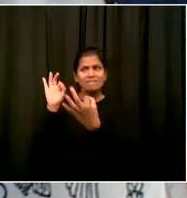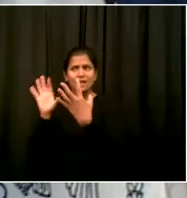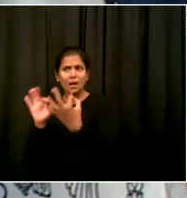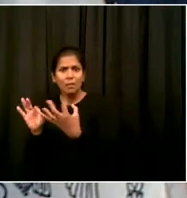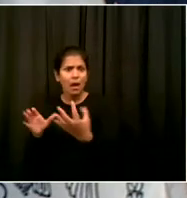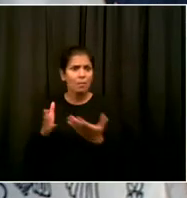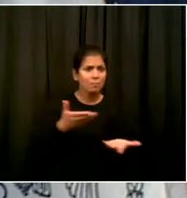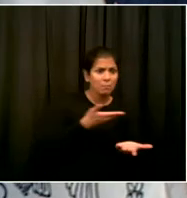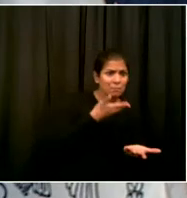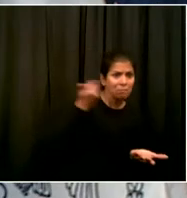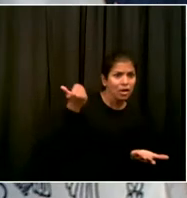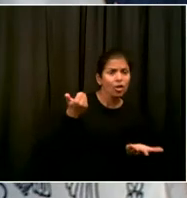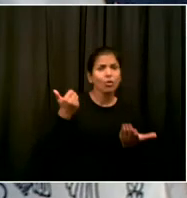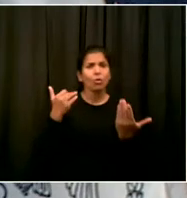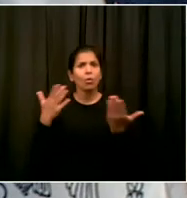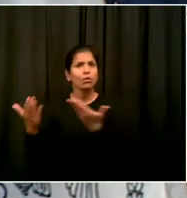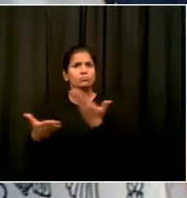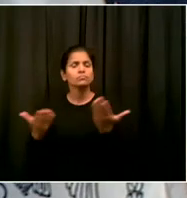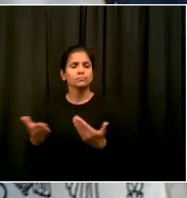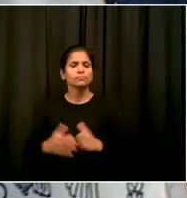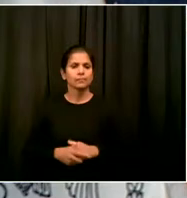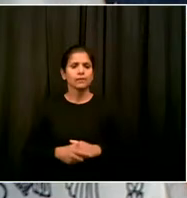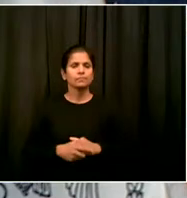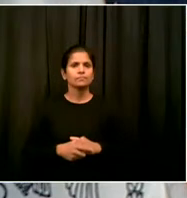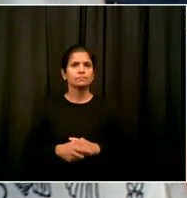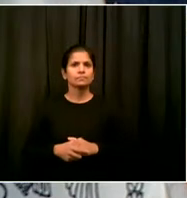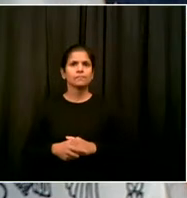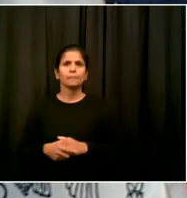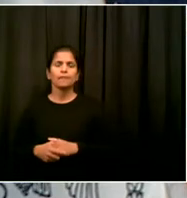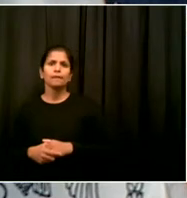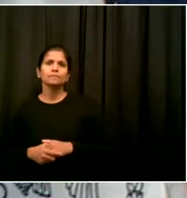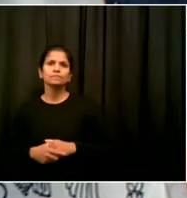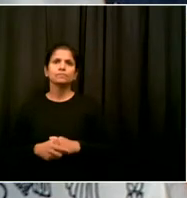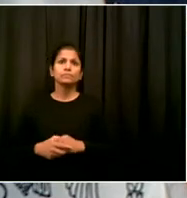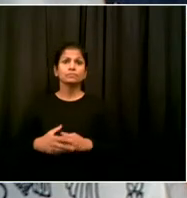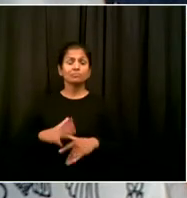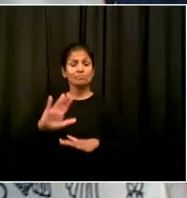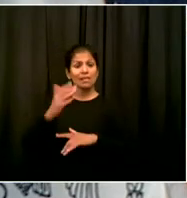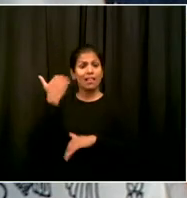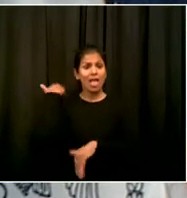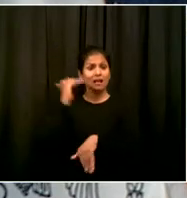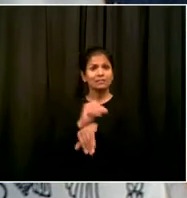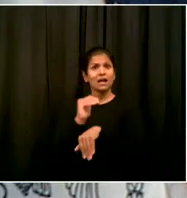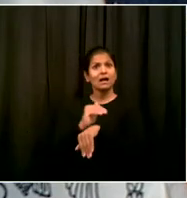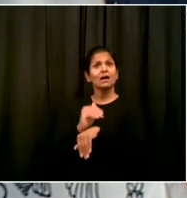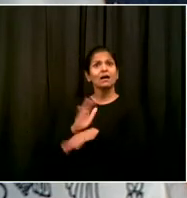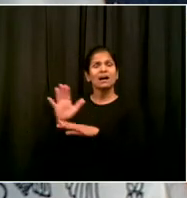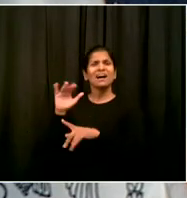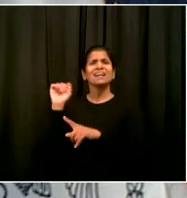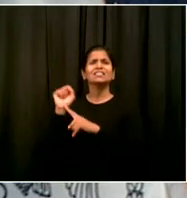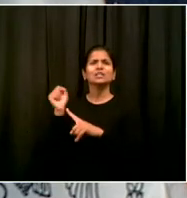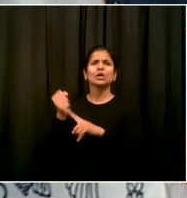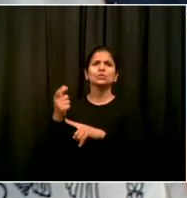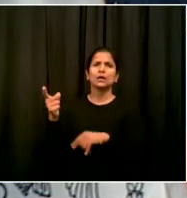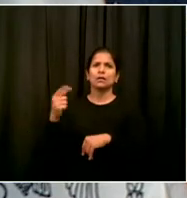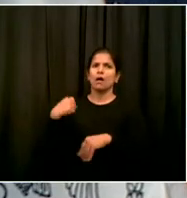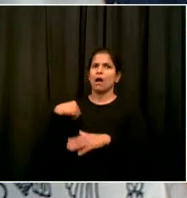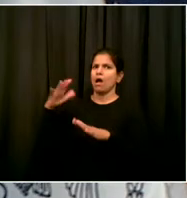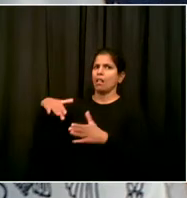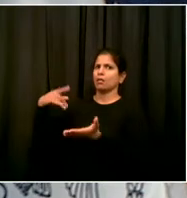But, look, I want to make clear, no violence is acceptable. If there's violence towards